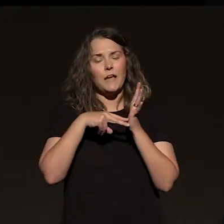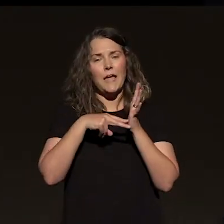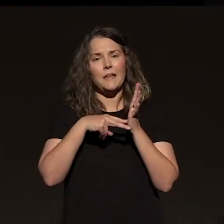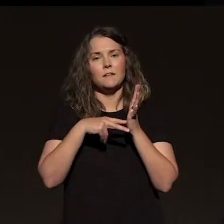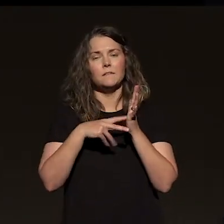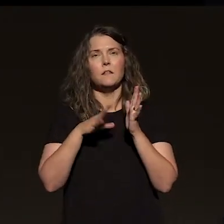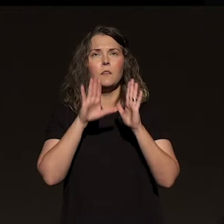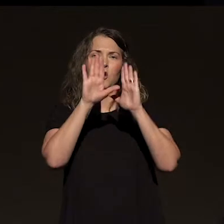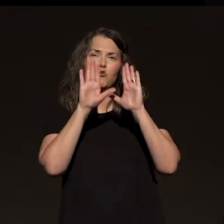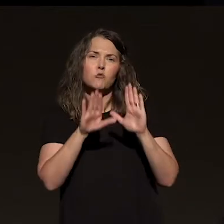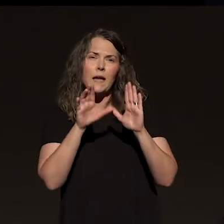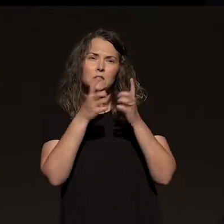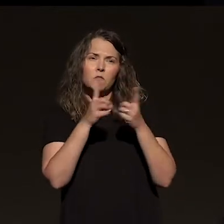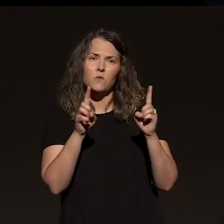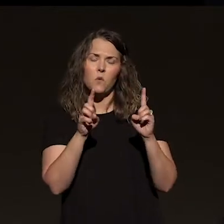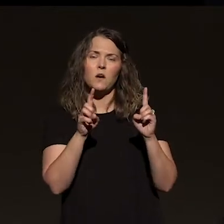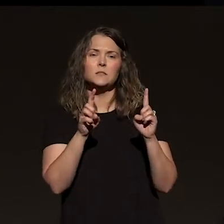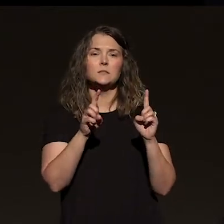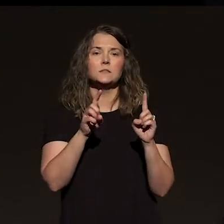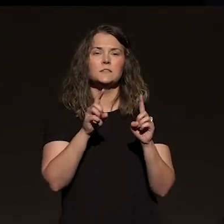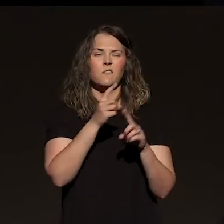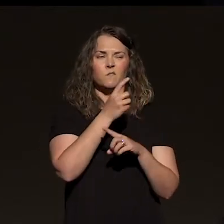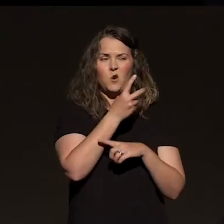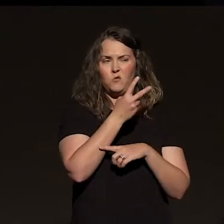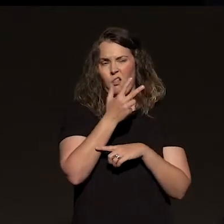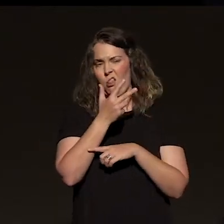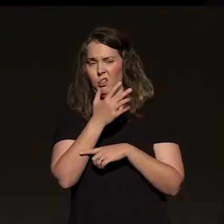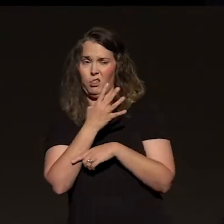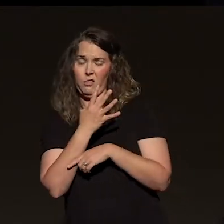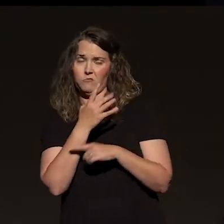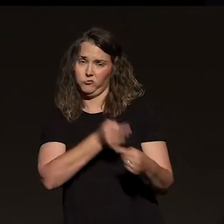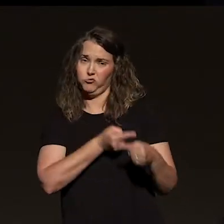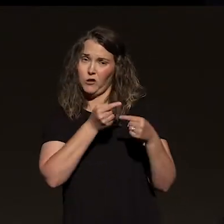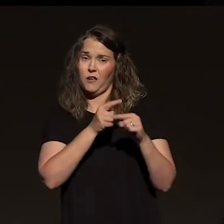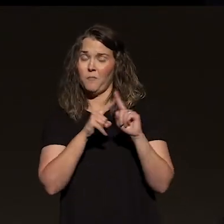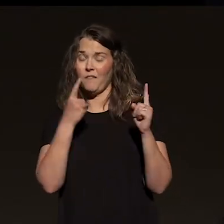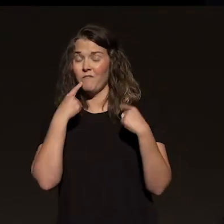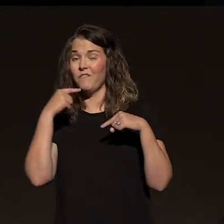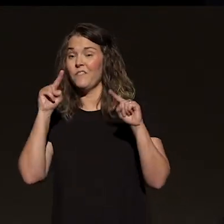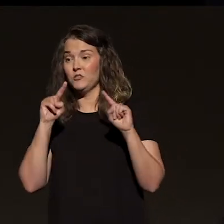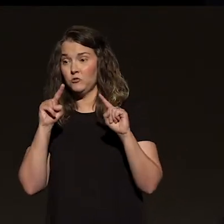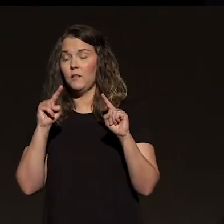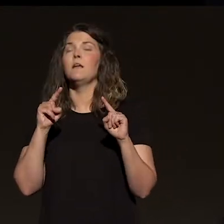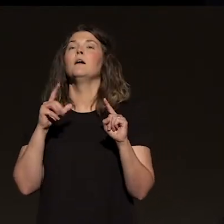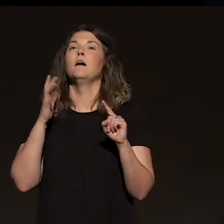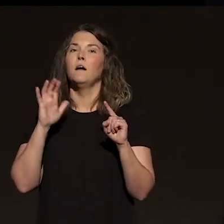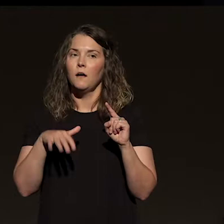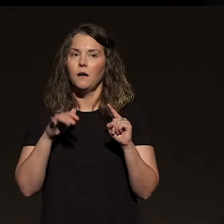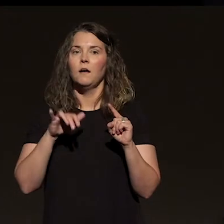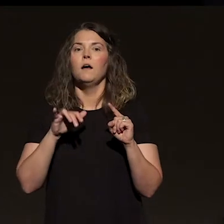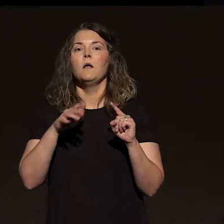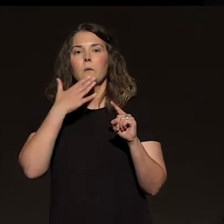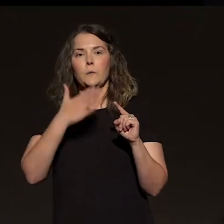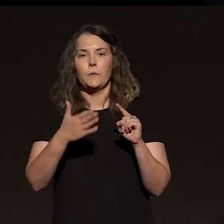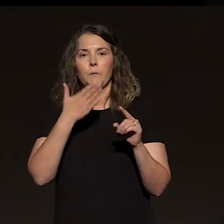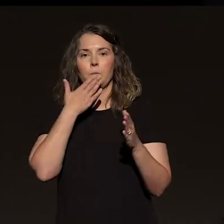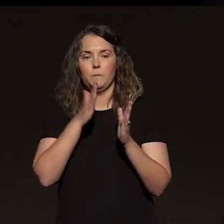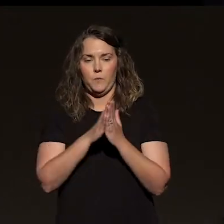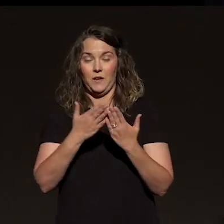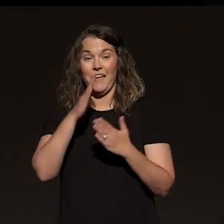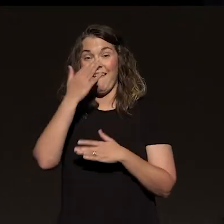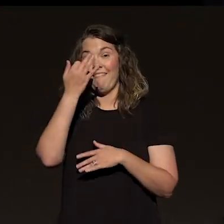took me like four or five chapters just to get into it. But eventually, it was just an amazing book. God gifted this man incredibly. In 1942,